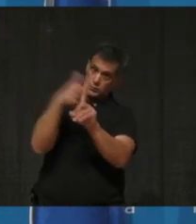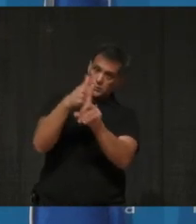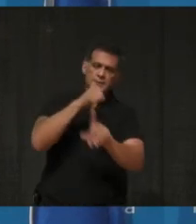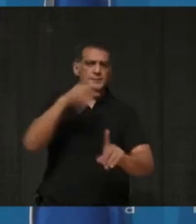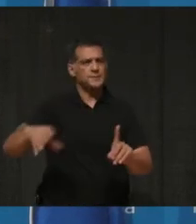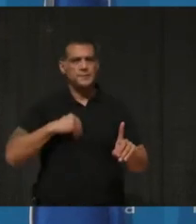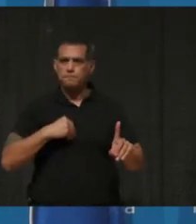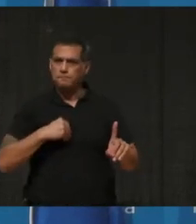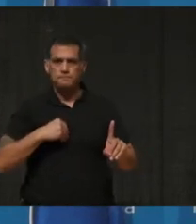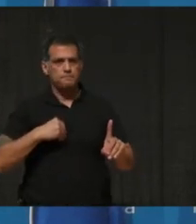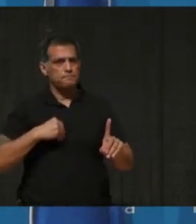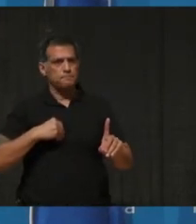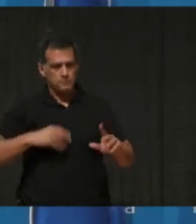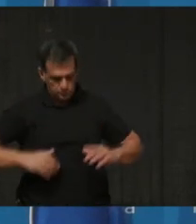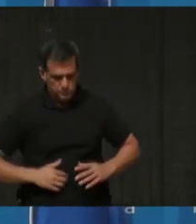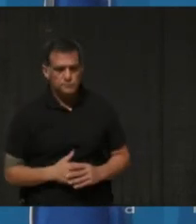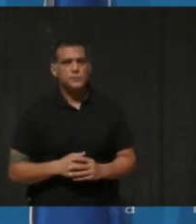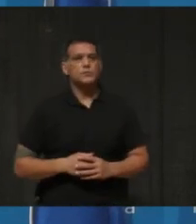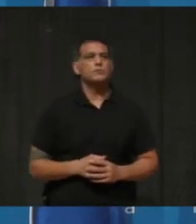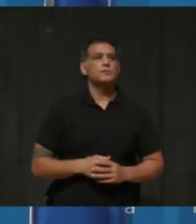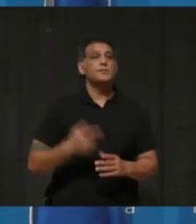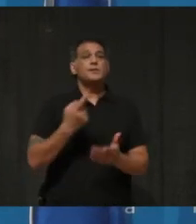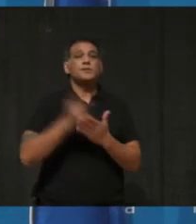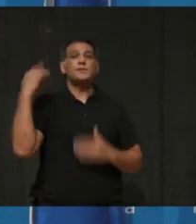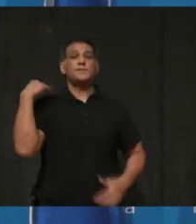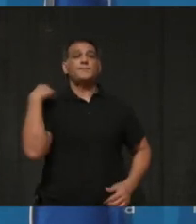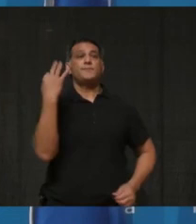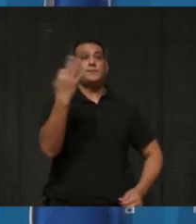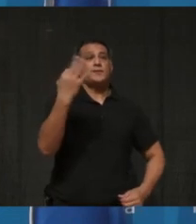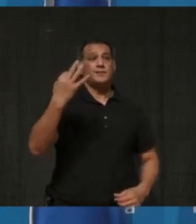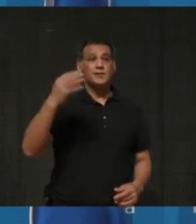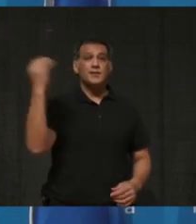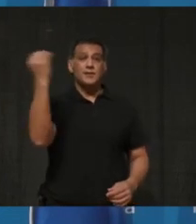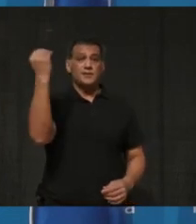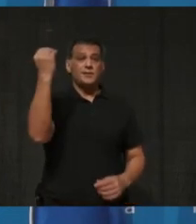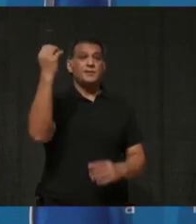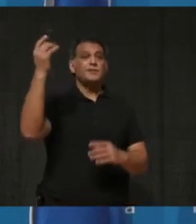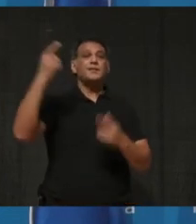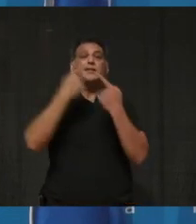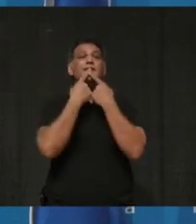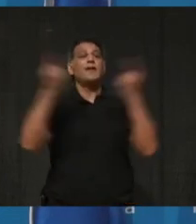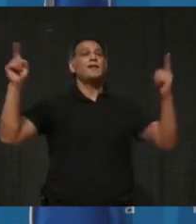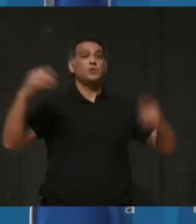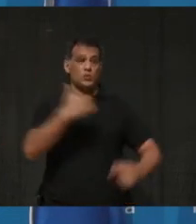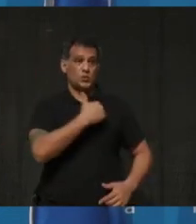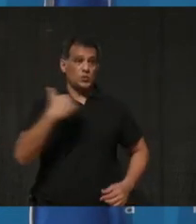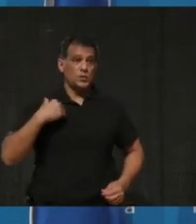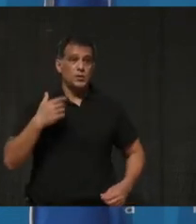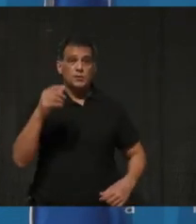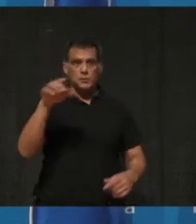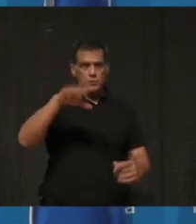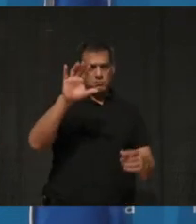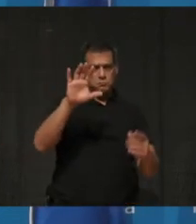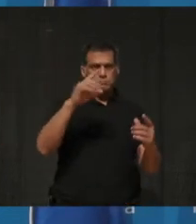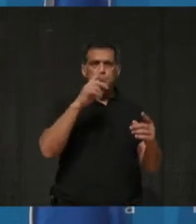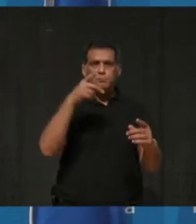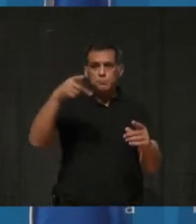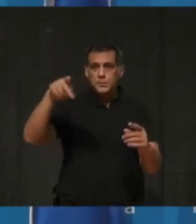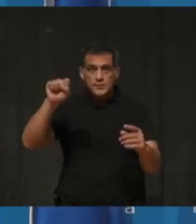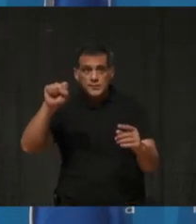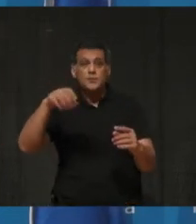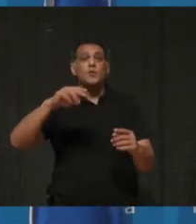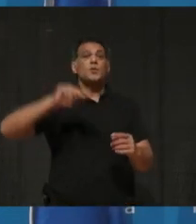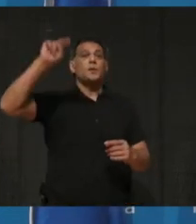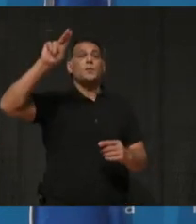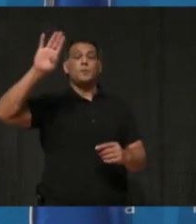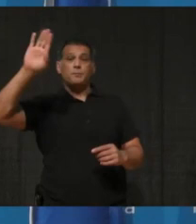Last Friday, the Government of Ontario announced that Peel Region along with Toronto, North Bay, Parry Sound districts would stay in